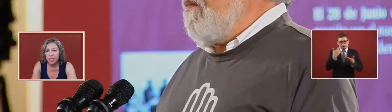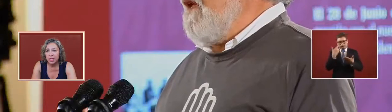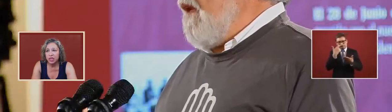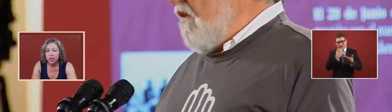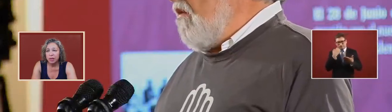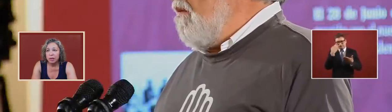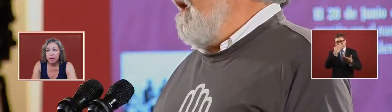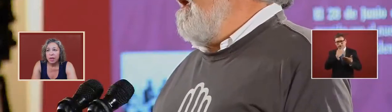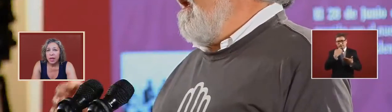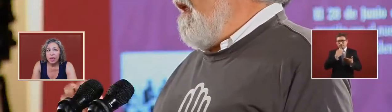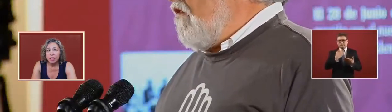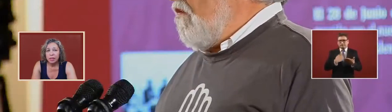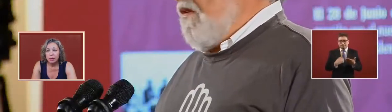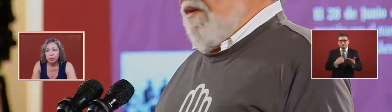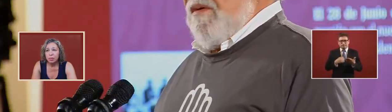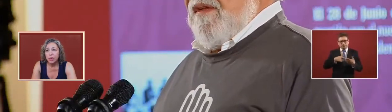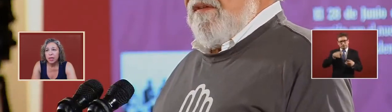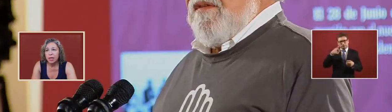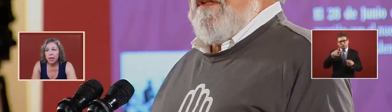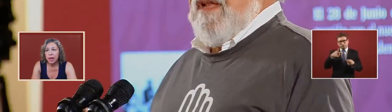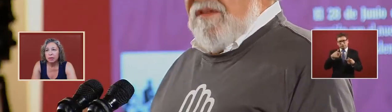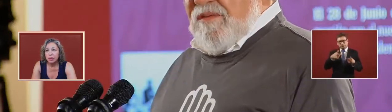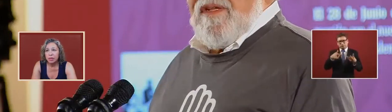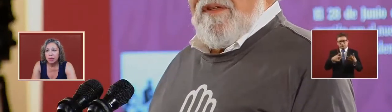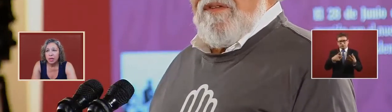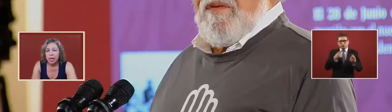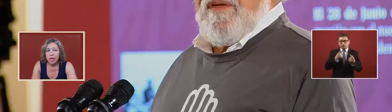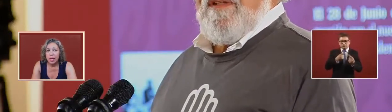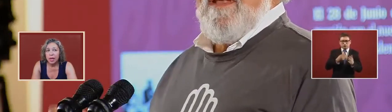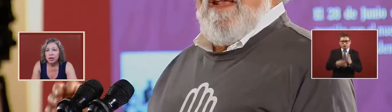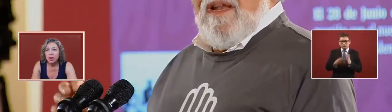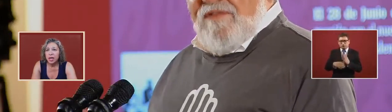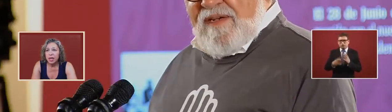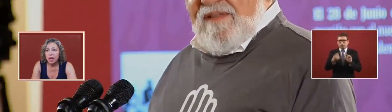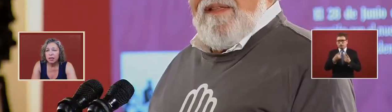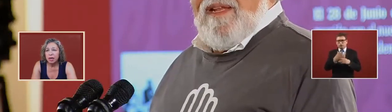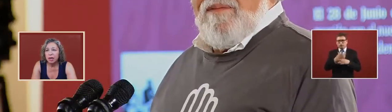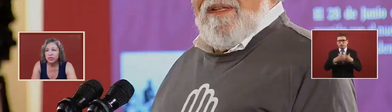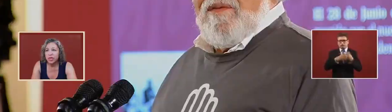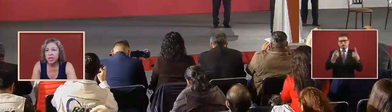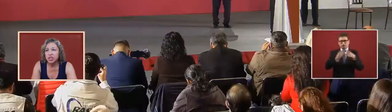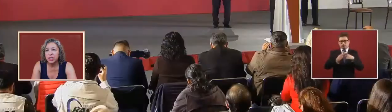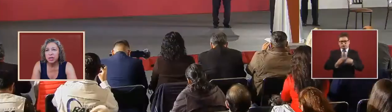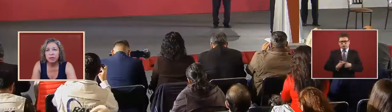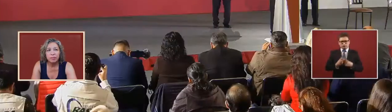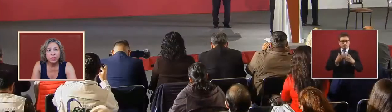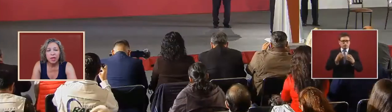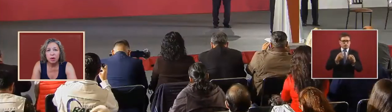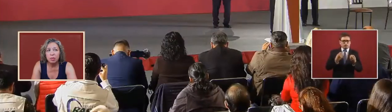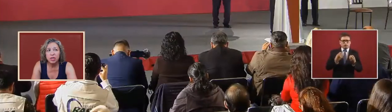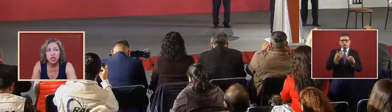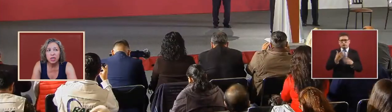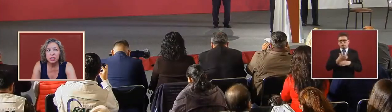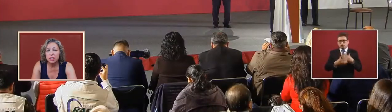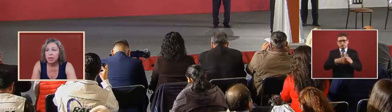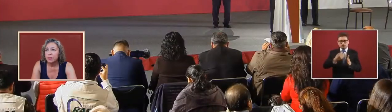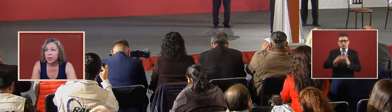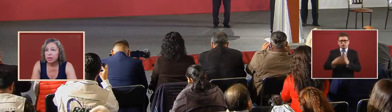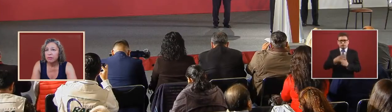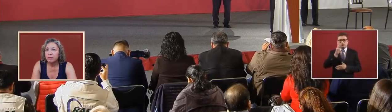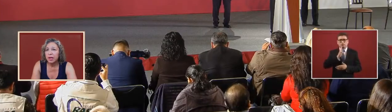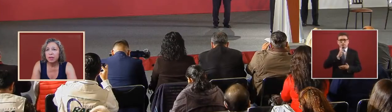investigation and putting it out and underlining the contradiction the omissions